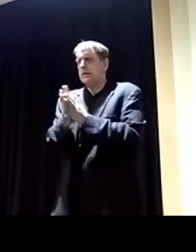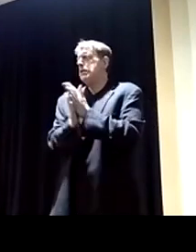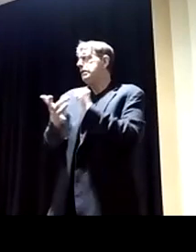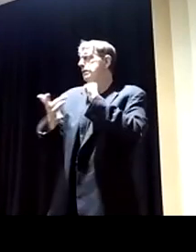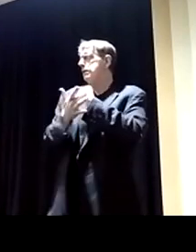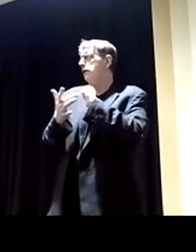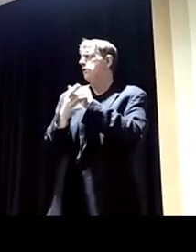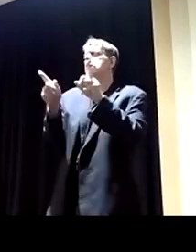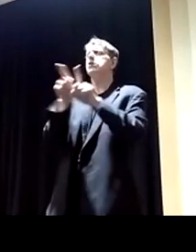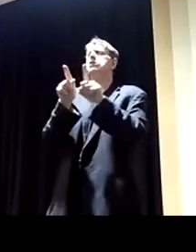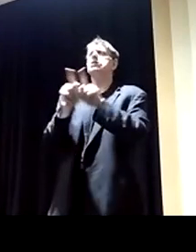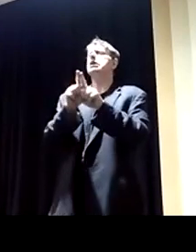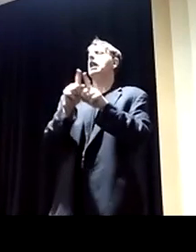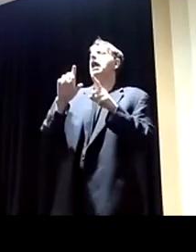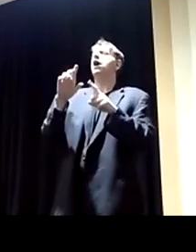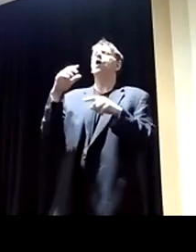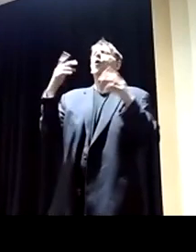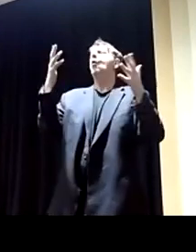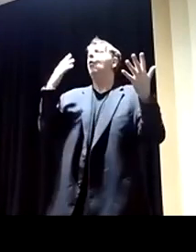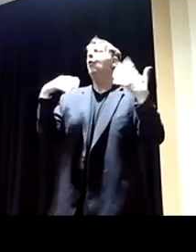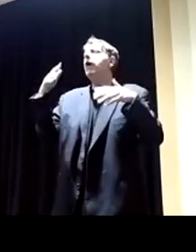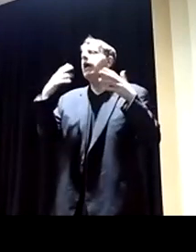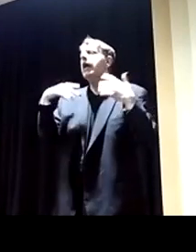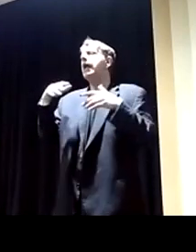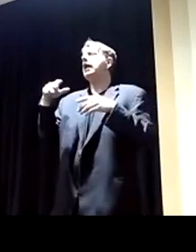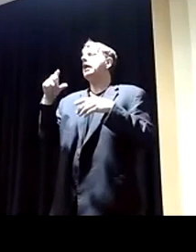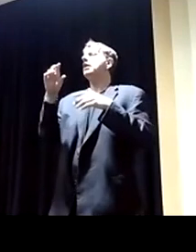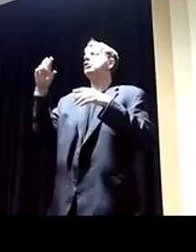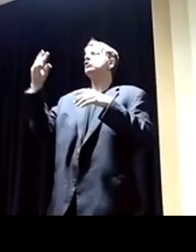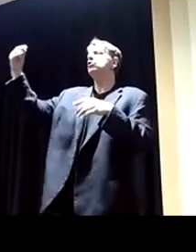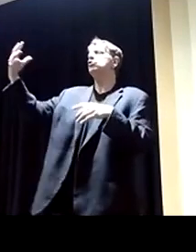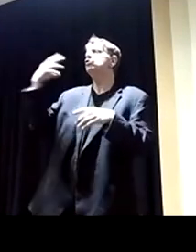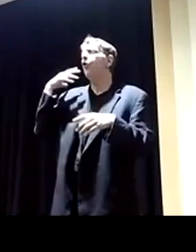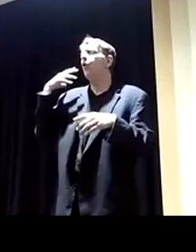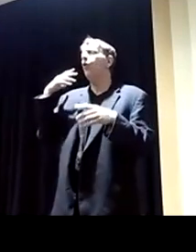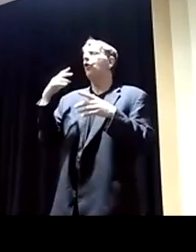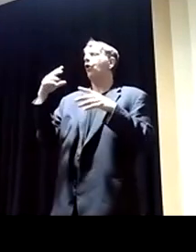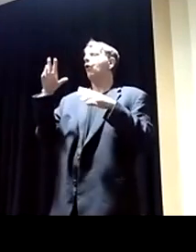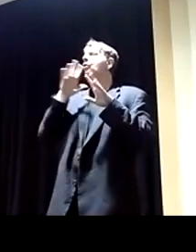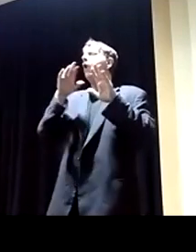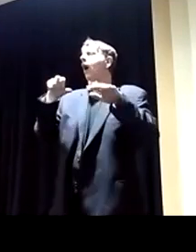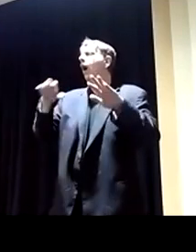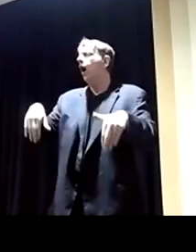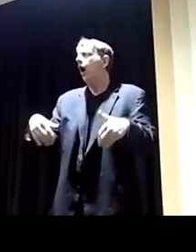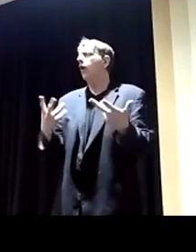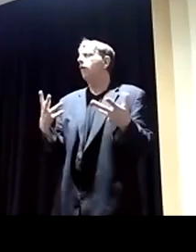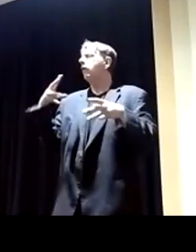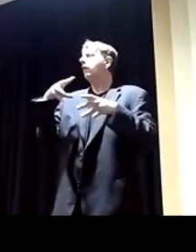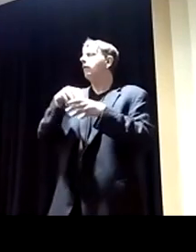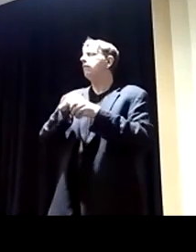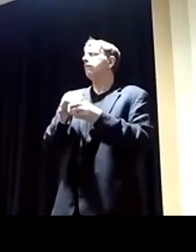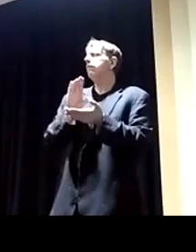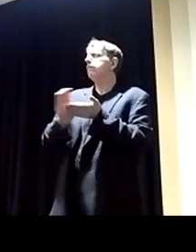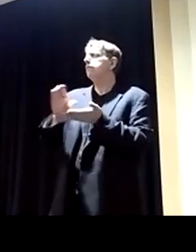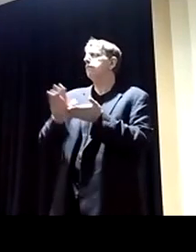solar, bio, geothermal, think there's even a space for nuclear. The United States is not alone in terms of the